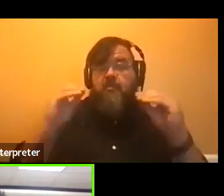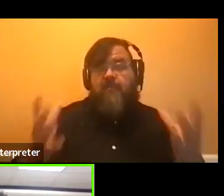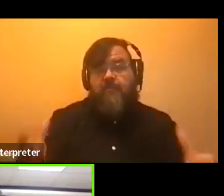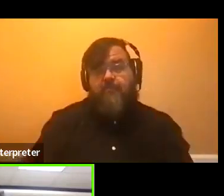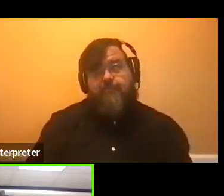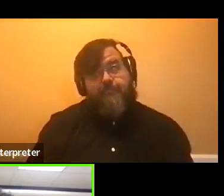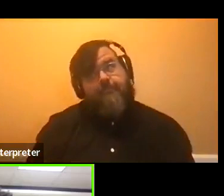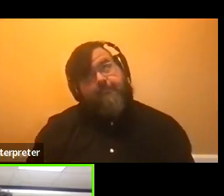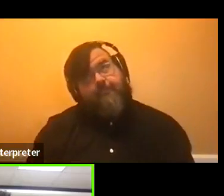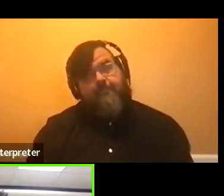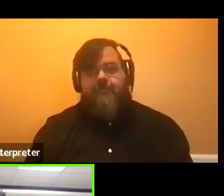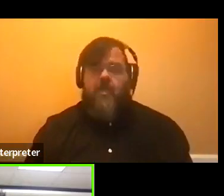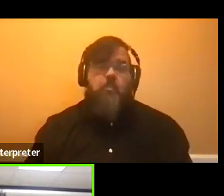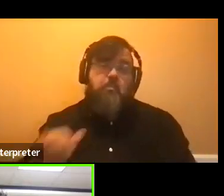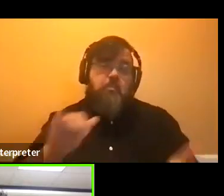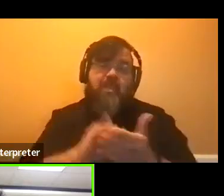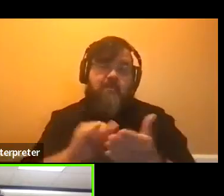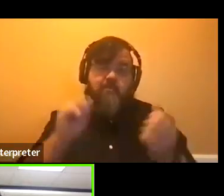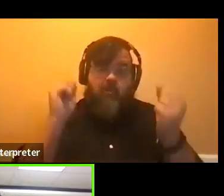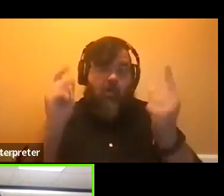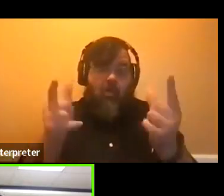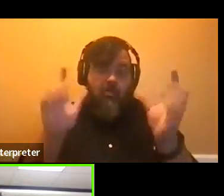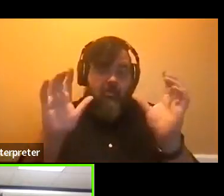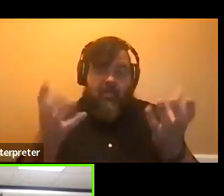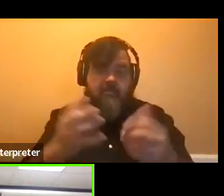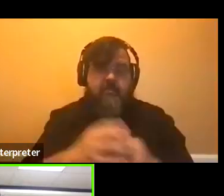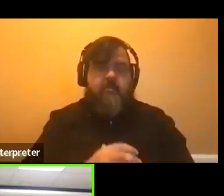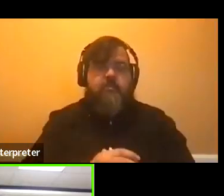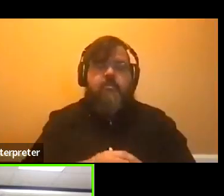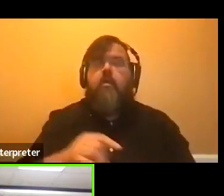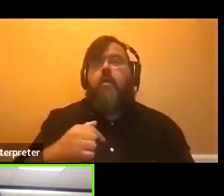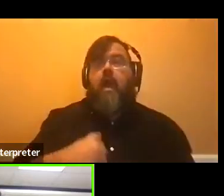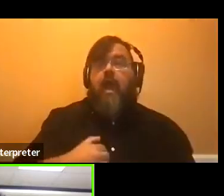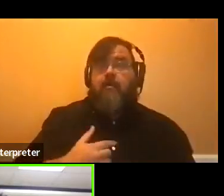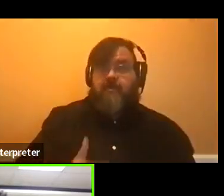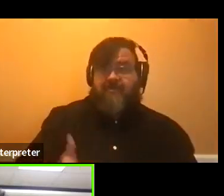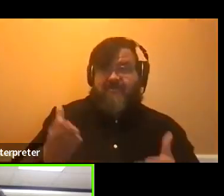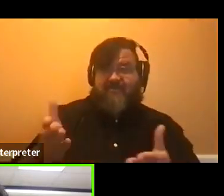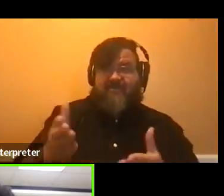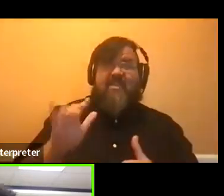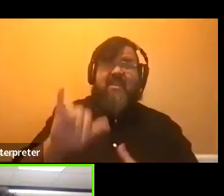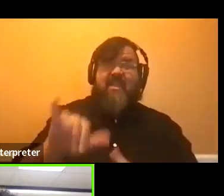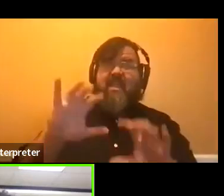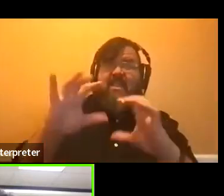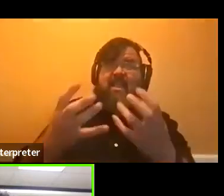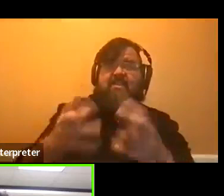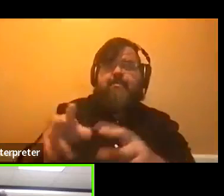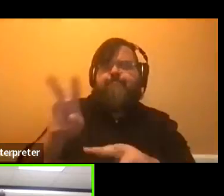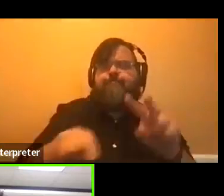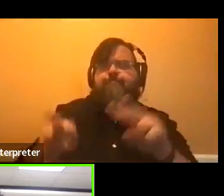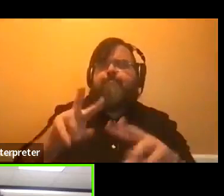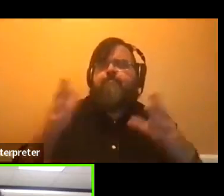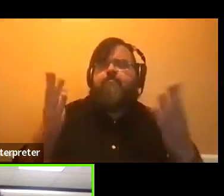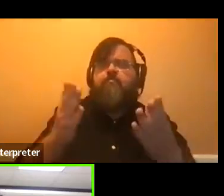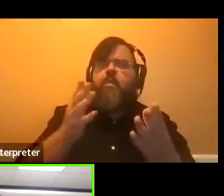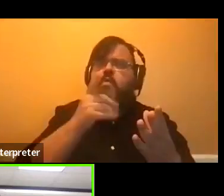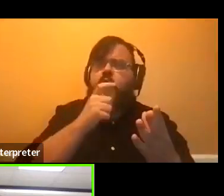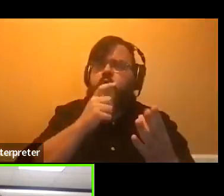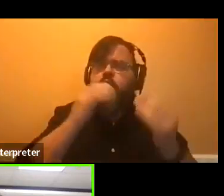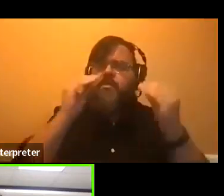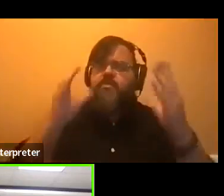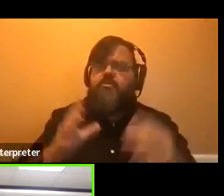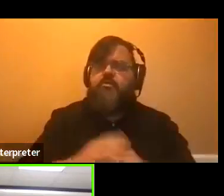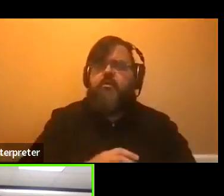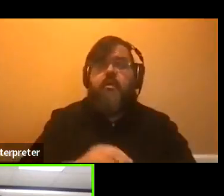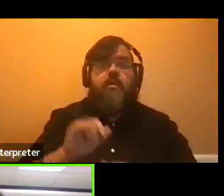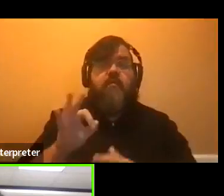I think that goes for any course. So I always say, like, look into the professor with the course load they're going to be requiring of you. If a lot